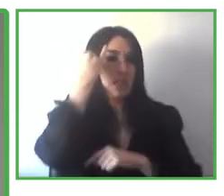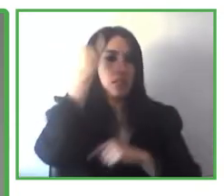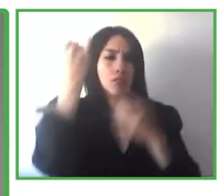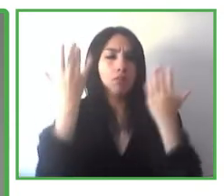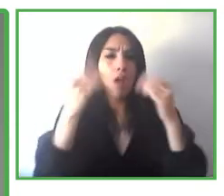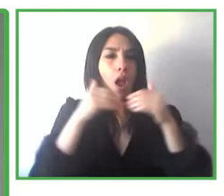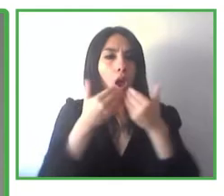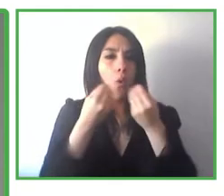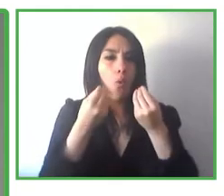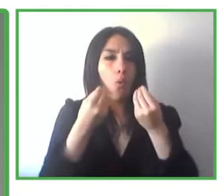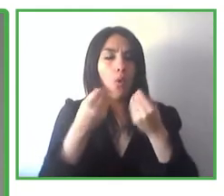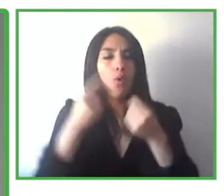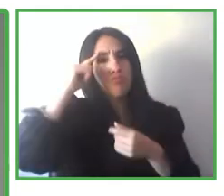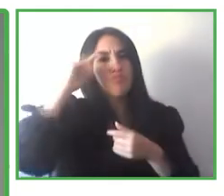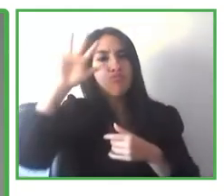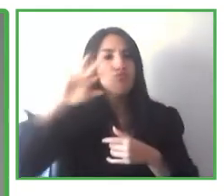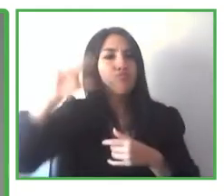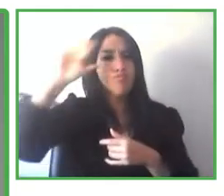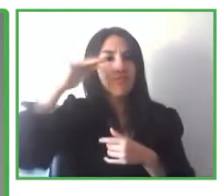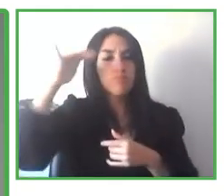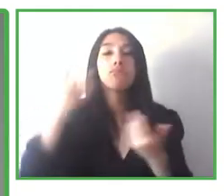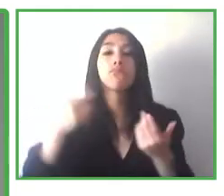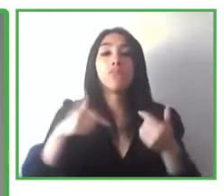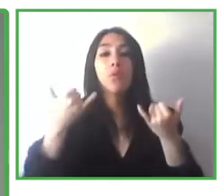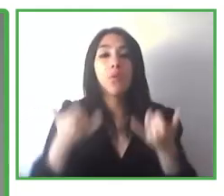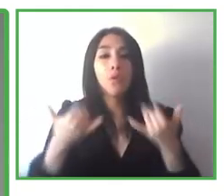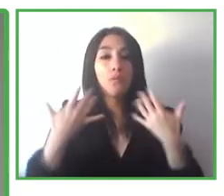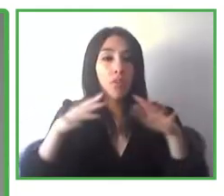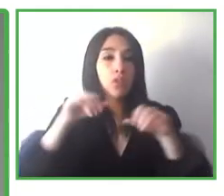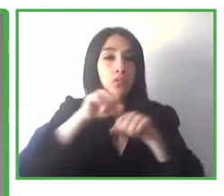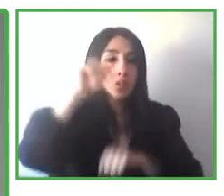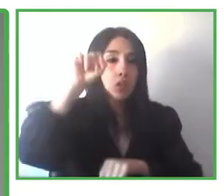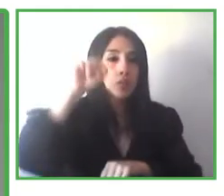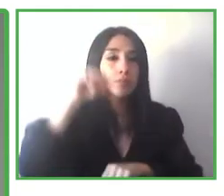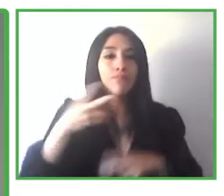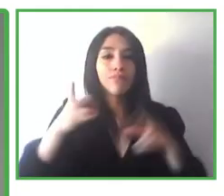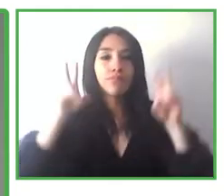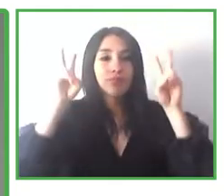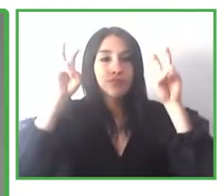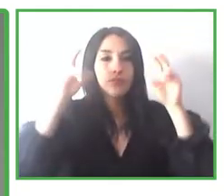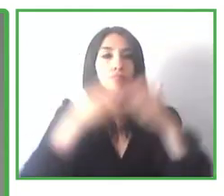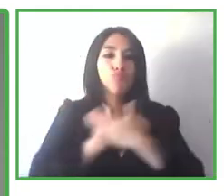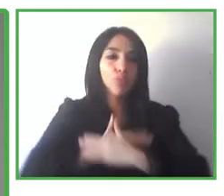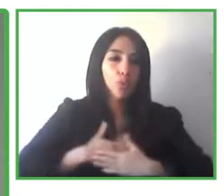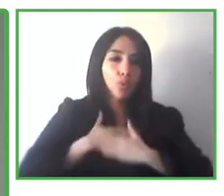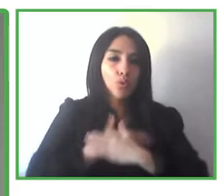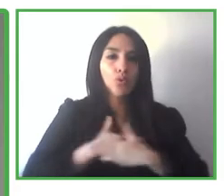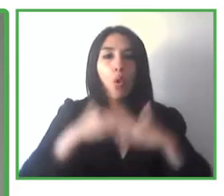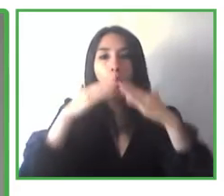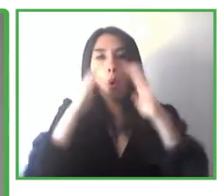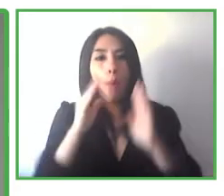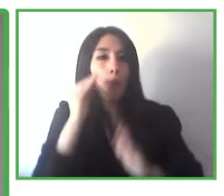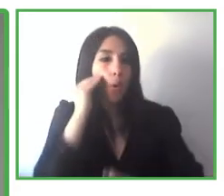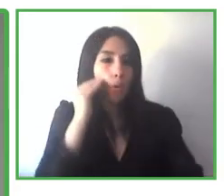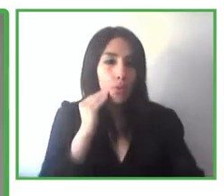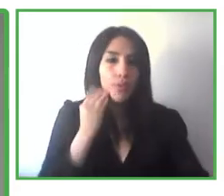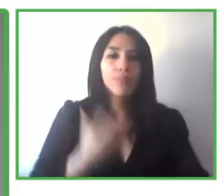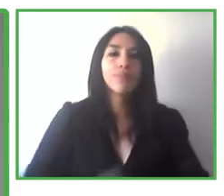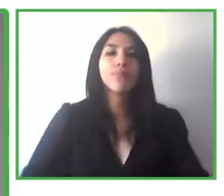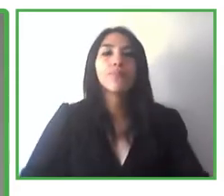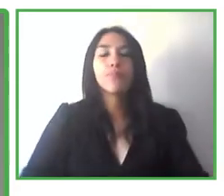is applied in so many different scopes of action. For instance, for household entertainment,